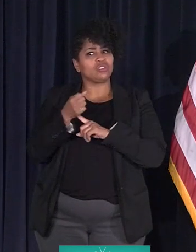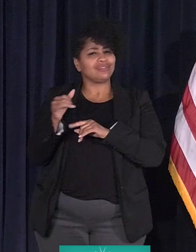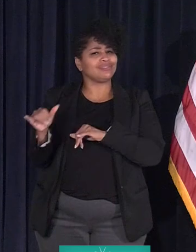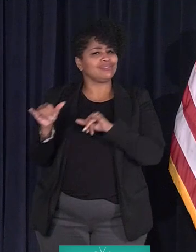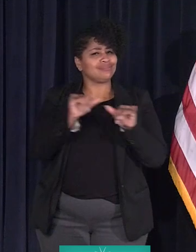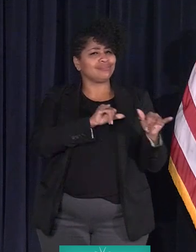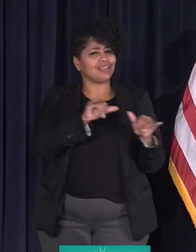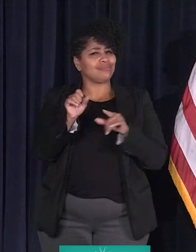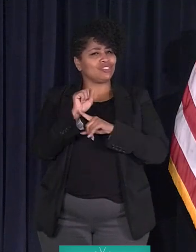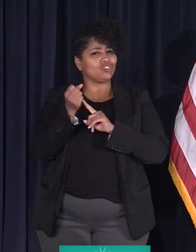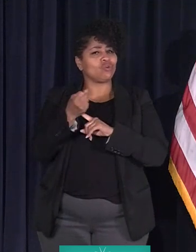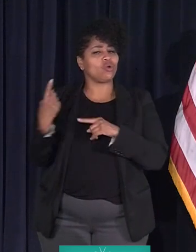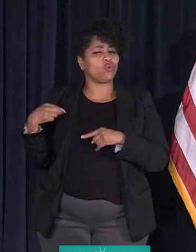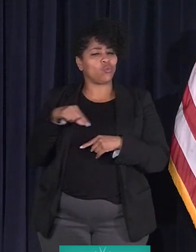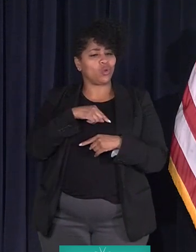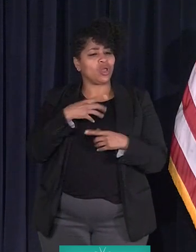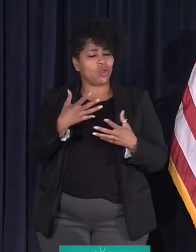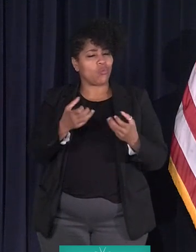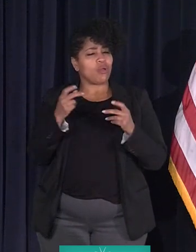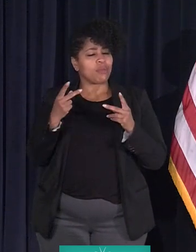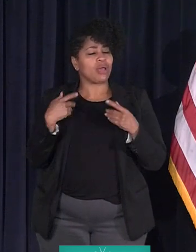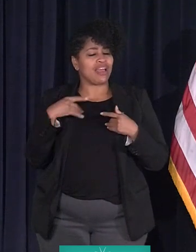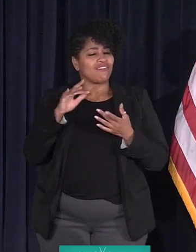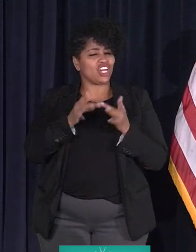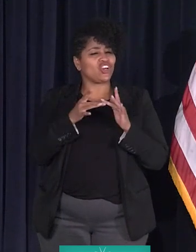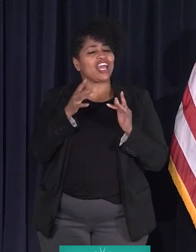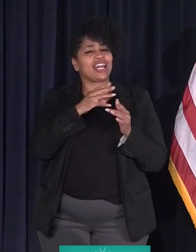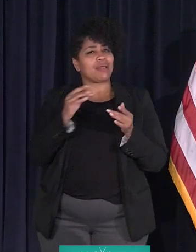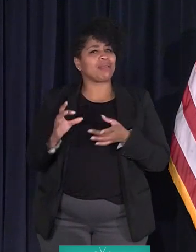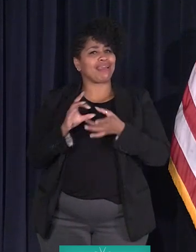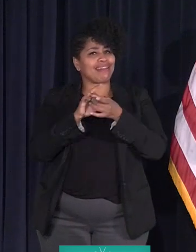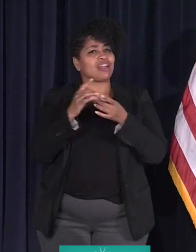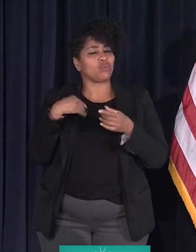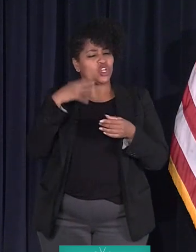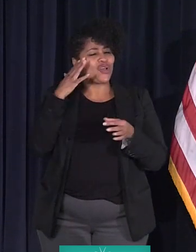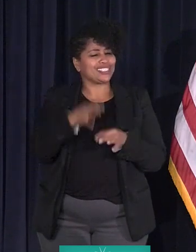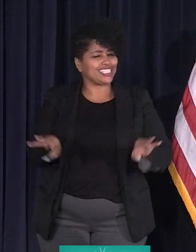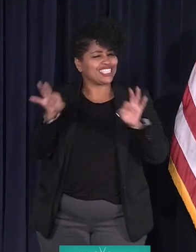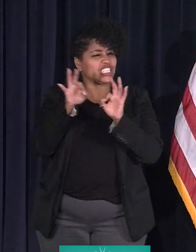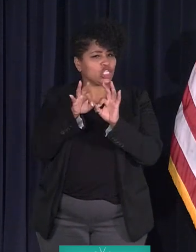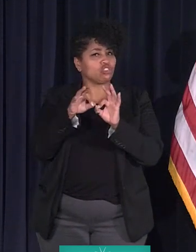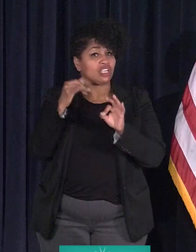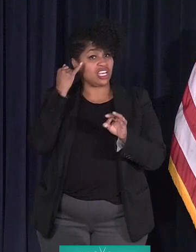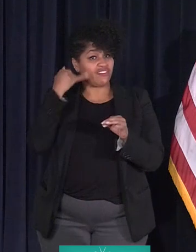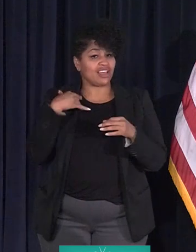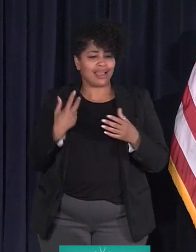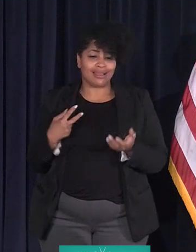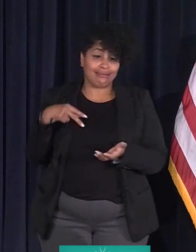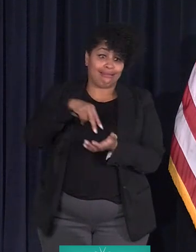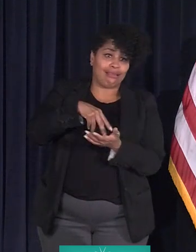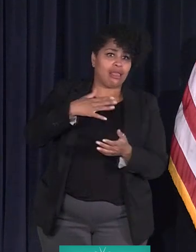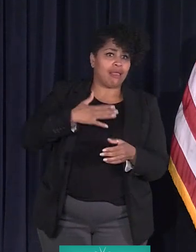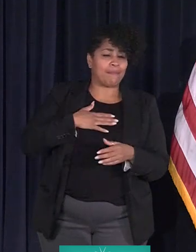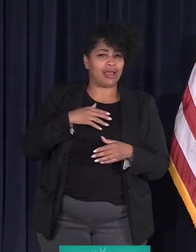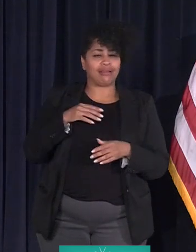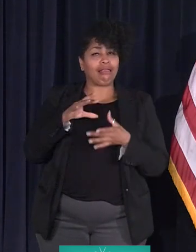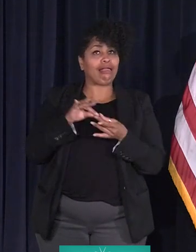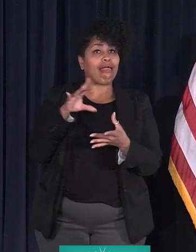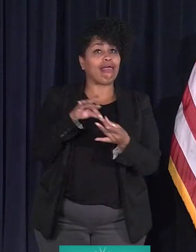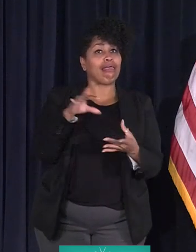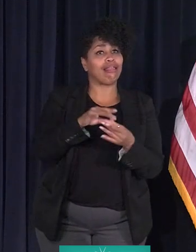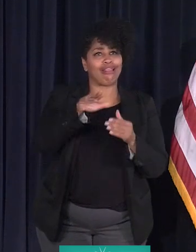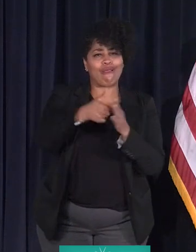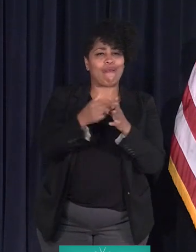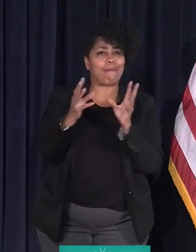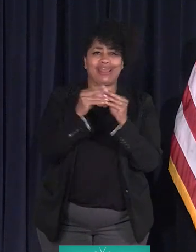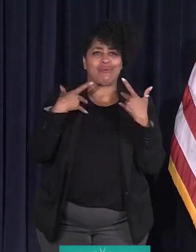because we want people to have Internet and be connected. We know that it's essential. And if I get too much on my soapbox, I'll take up this whole meeting. So I don't